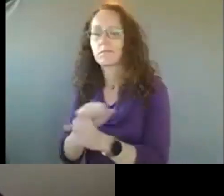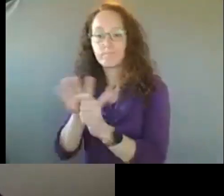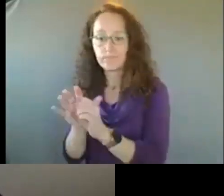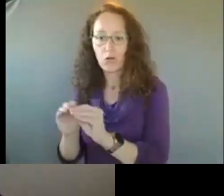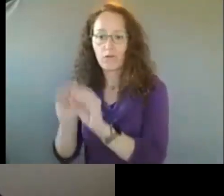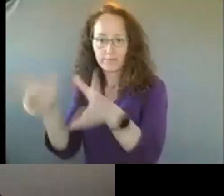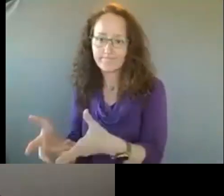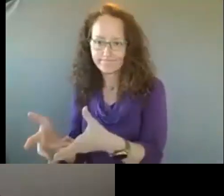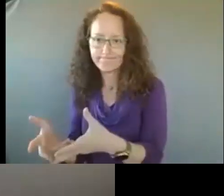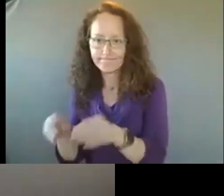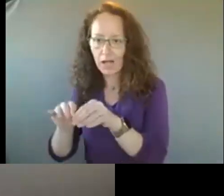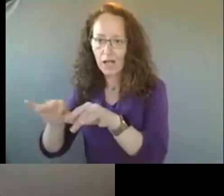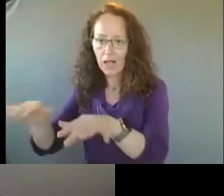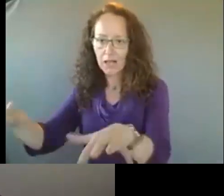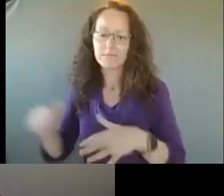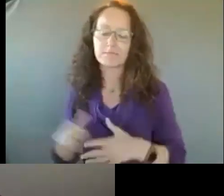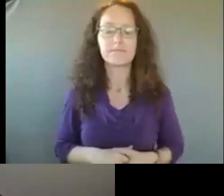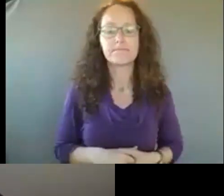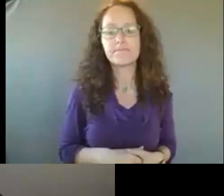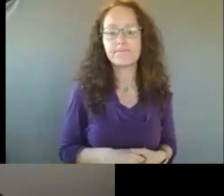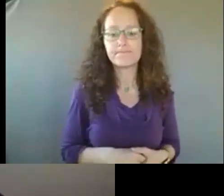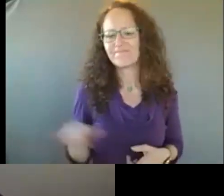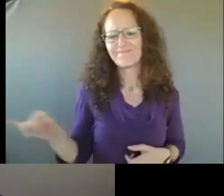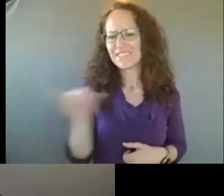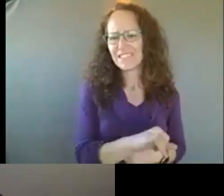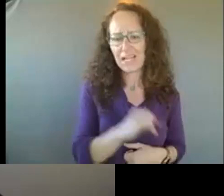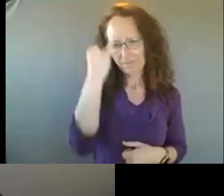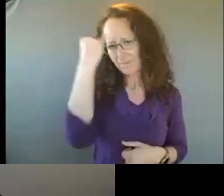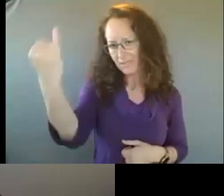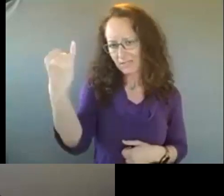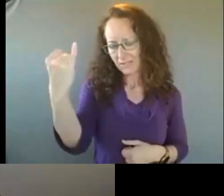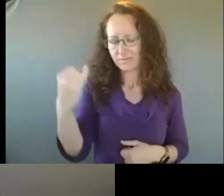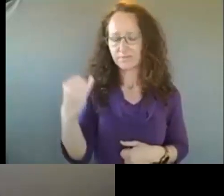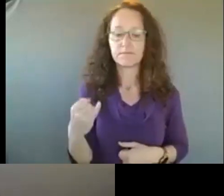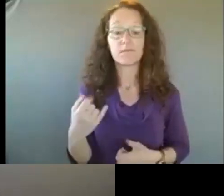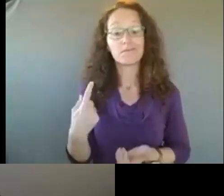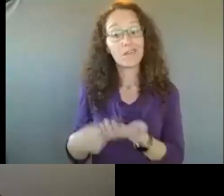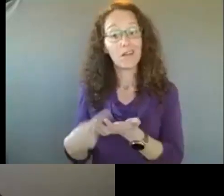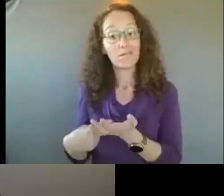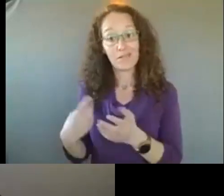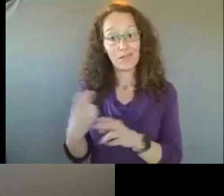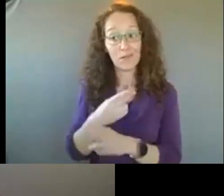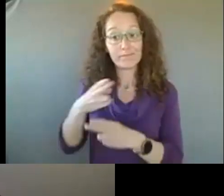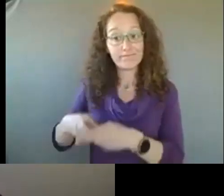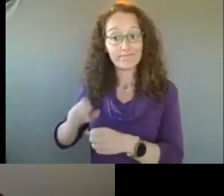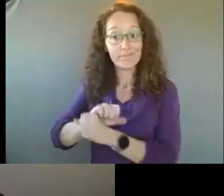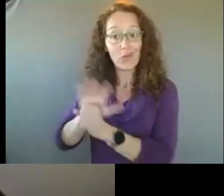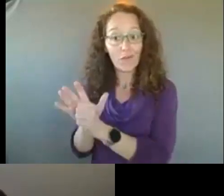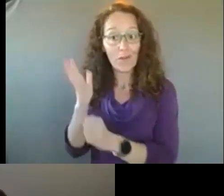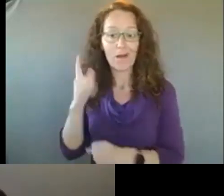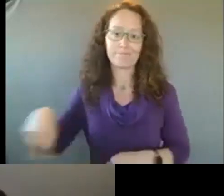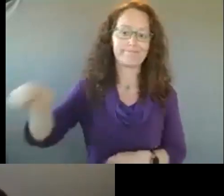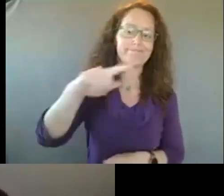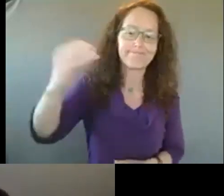epidemics with that kind of lens in mind. I use COVID as a reference because we're all so very familiar with COVID.